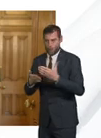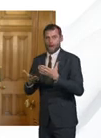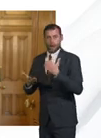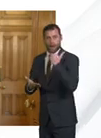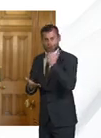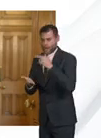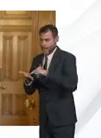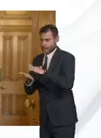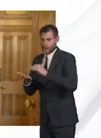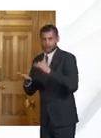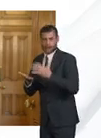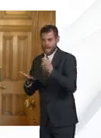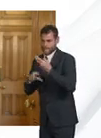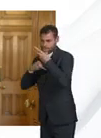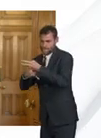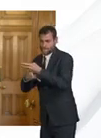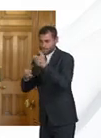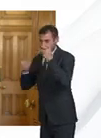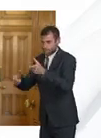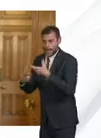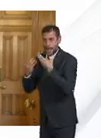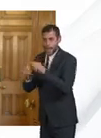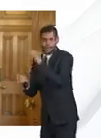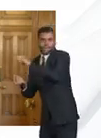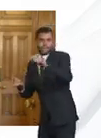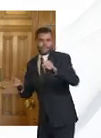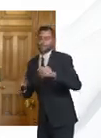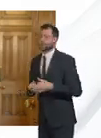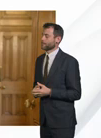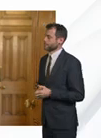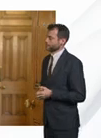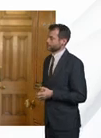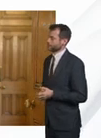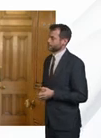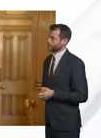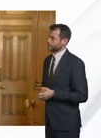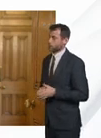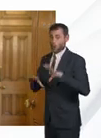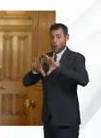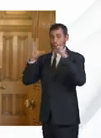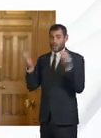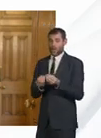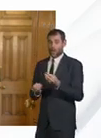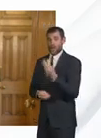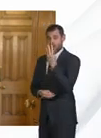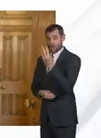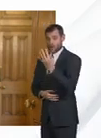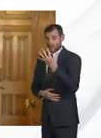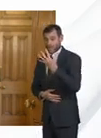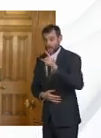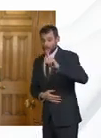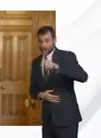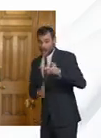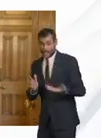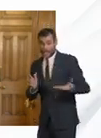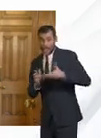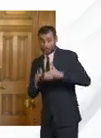in our NHS to respond to this crisis in total that's over 35,000 more staff